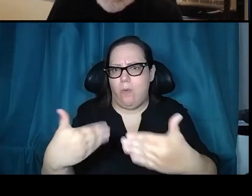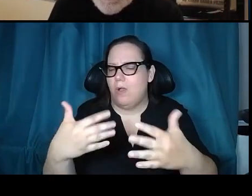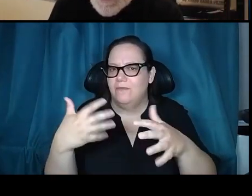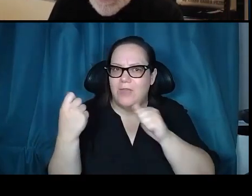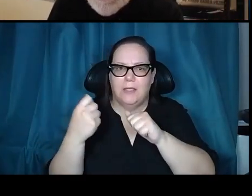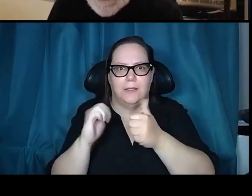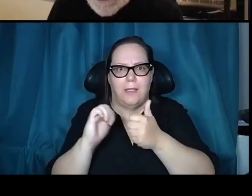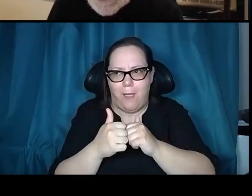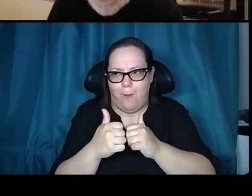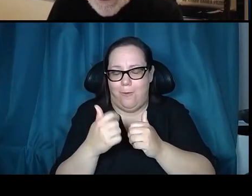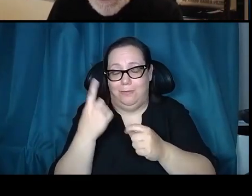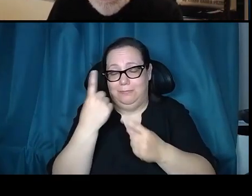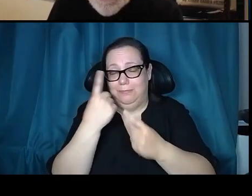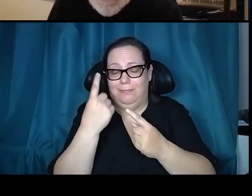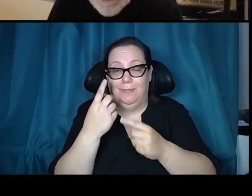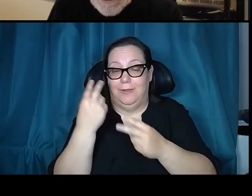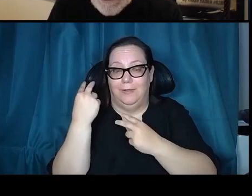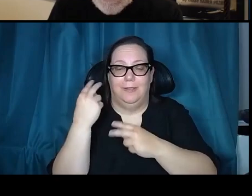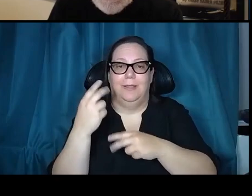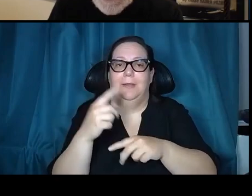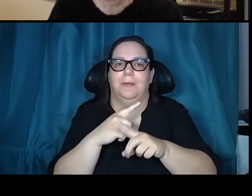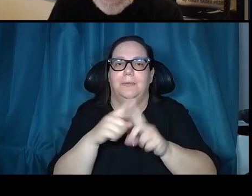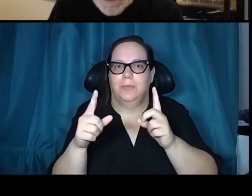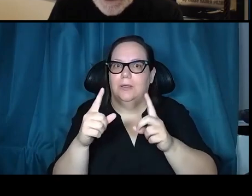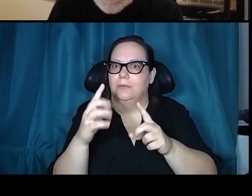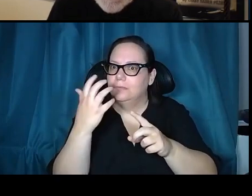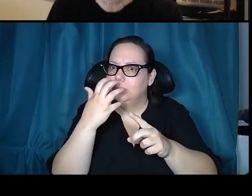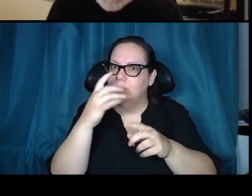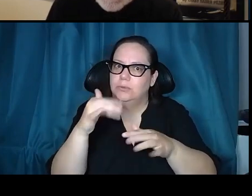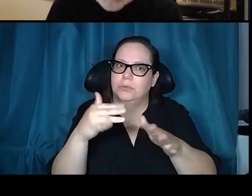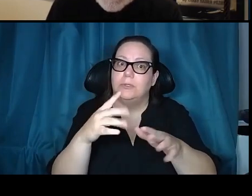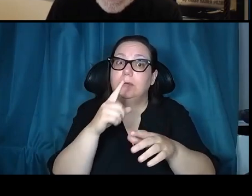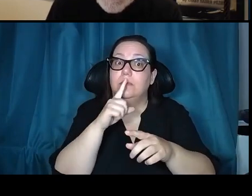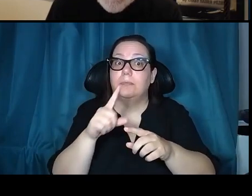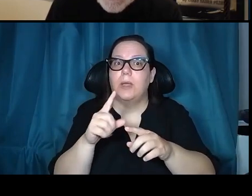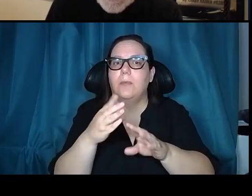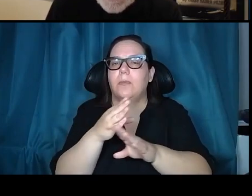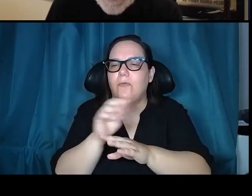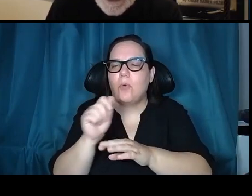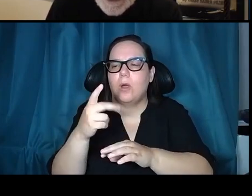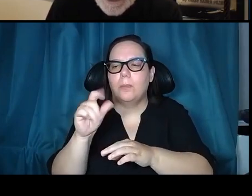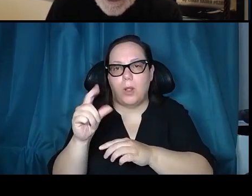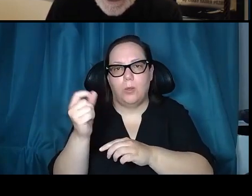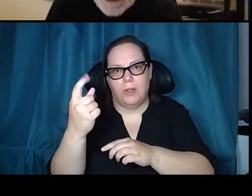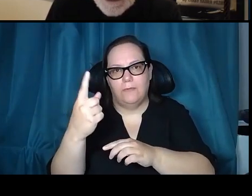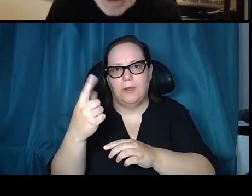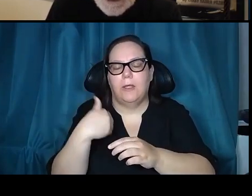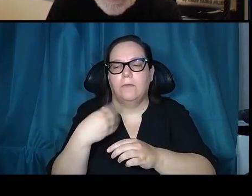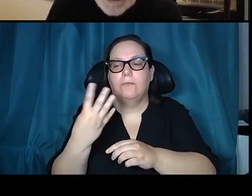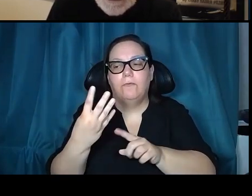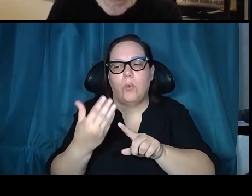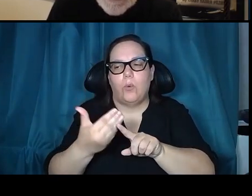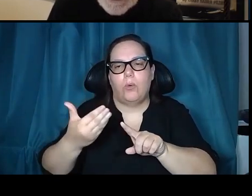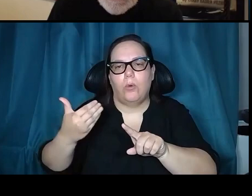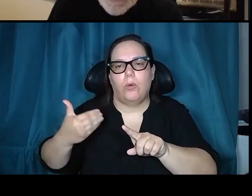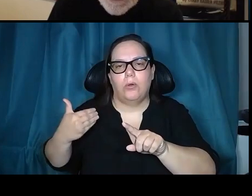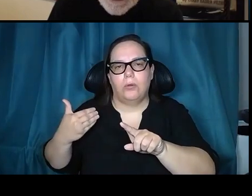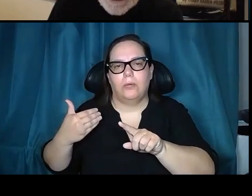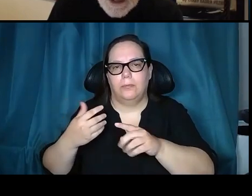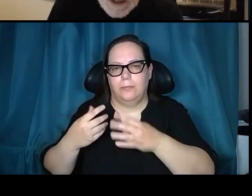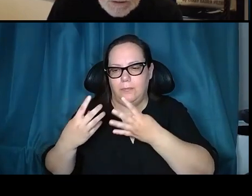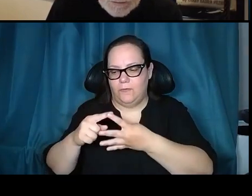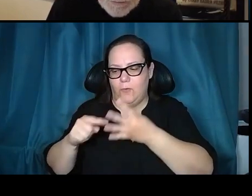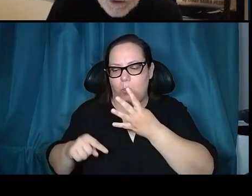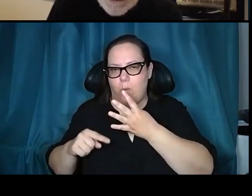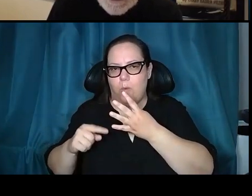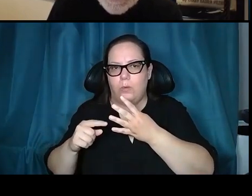So what were the missions? We had four precursor missions prior to Apollo 11. And then we had four missions, 11, 12, 13, and